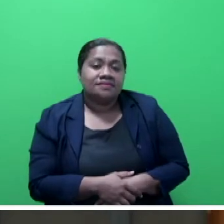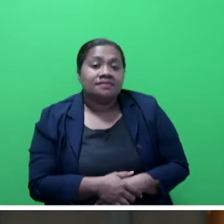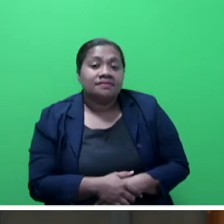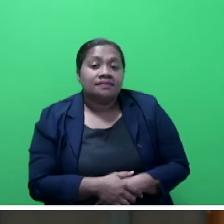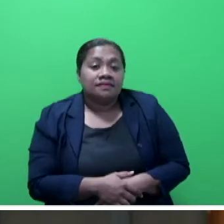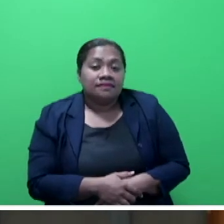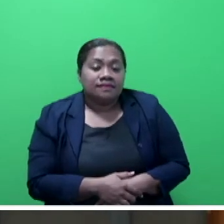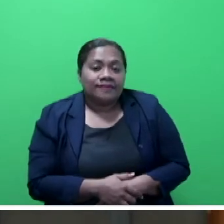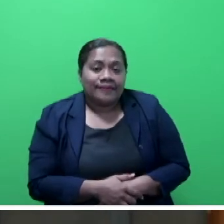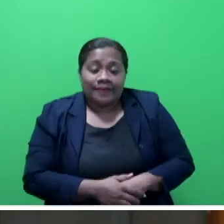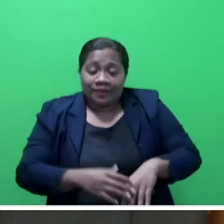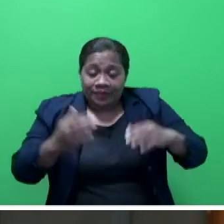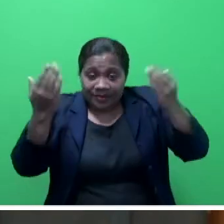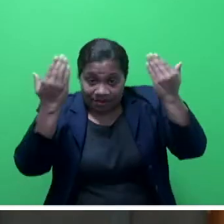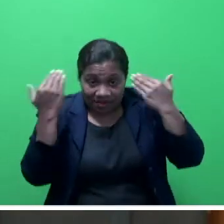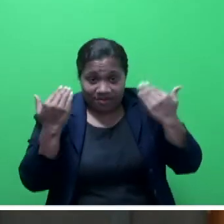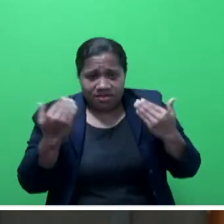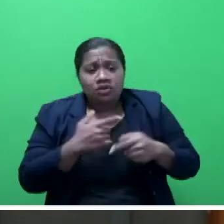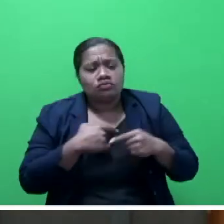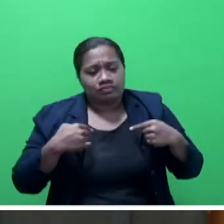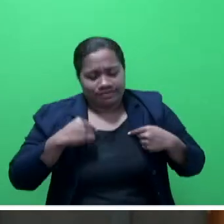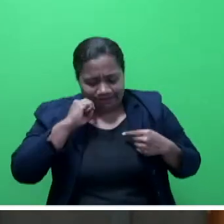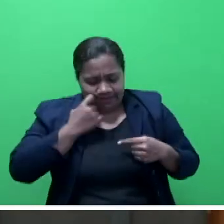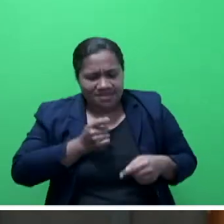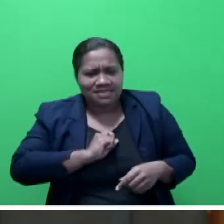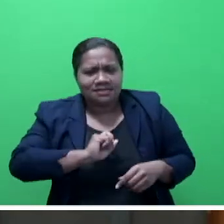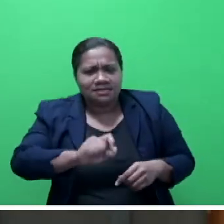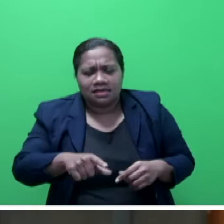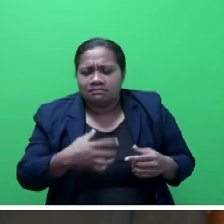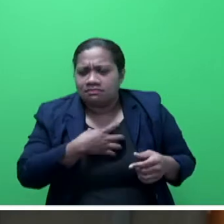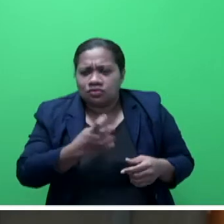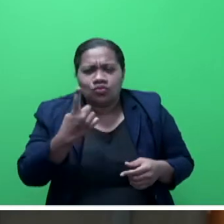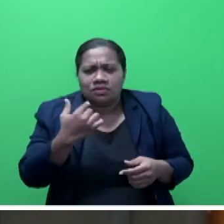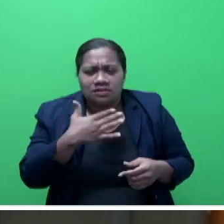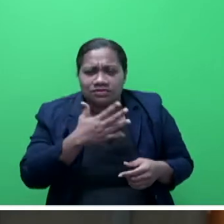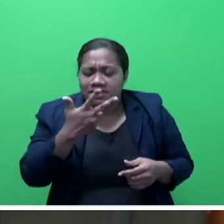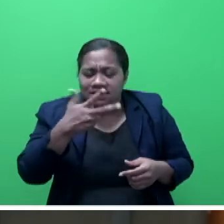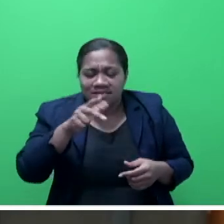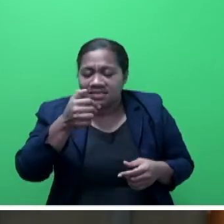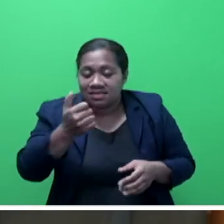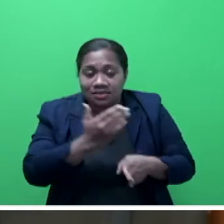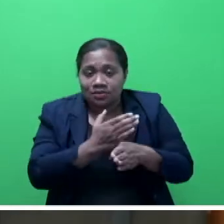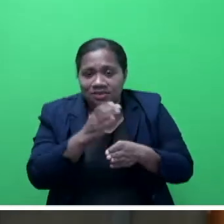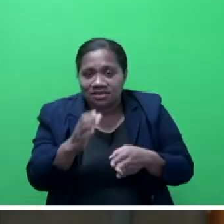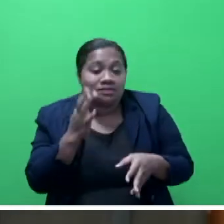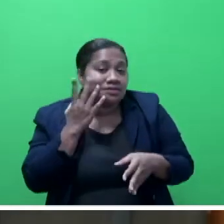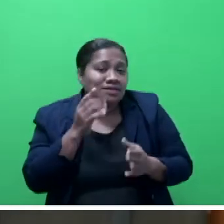Mr Speaker Say, we will send an additional 186 workers in January 2021,